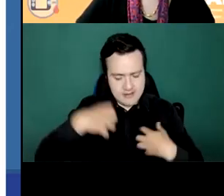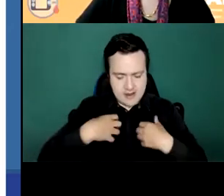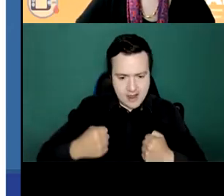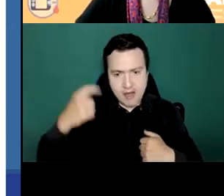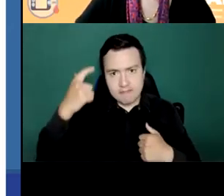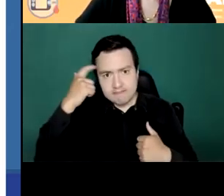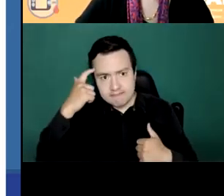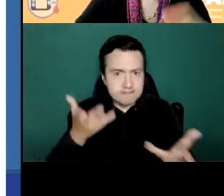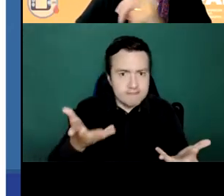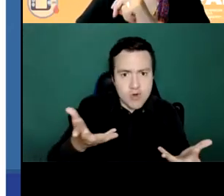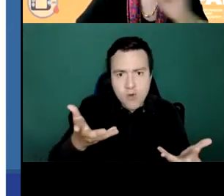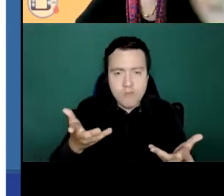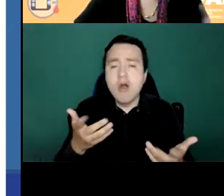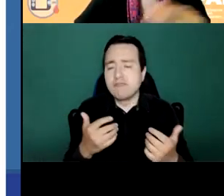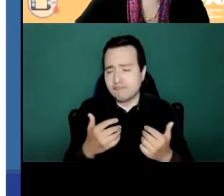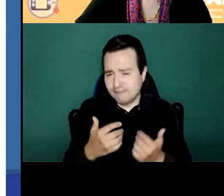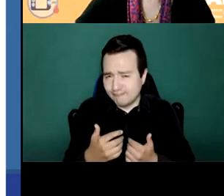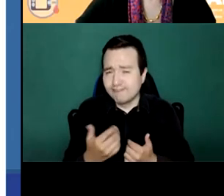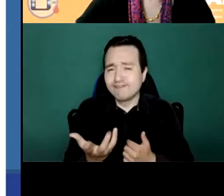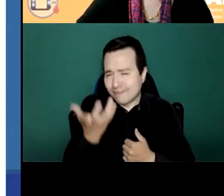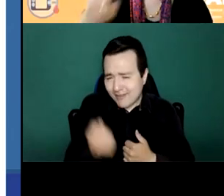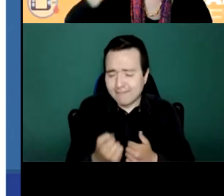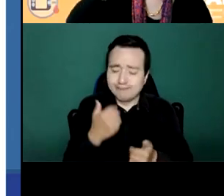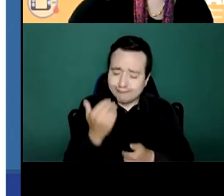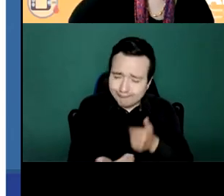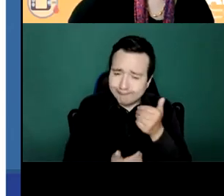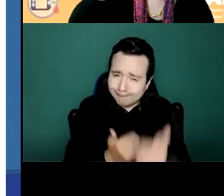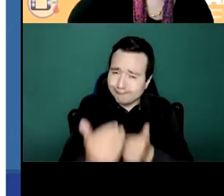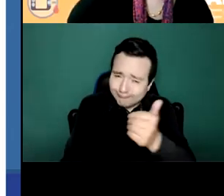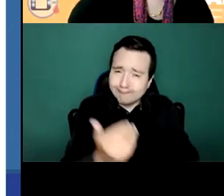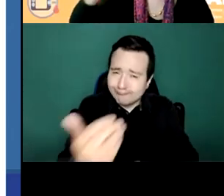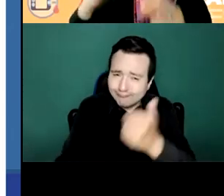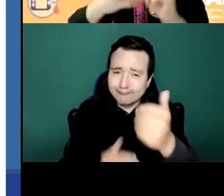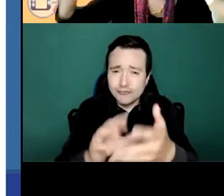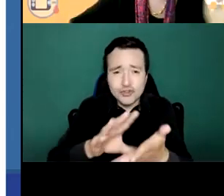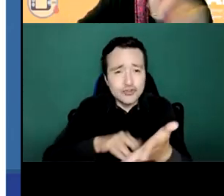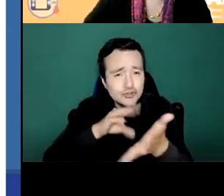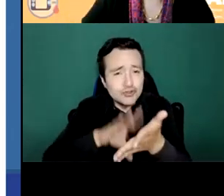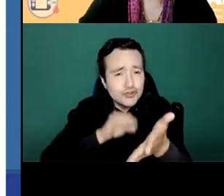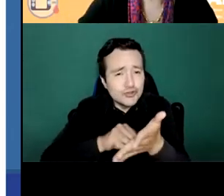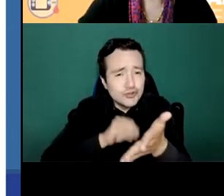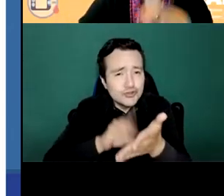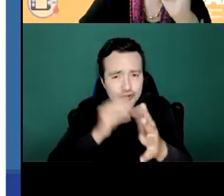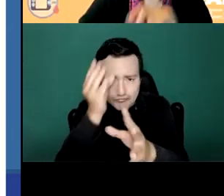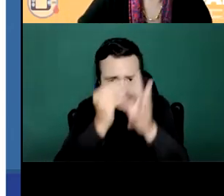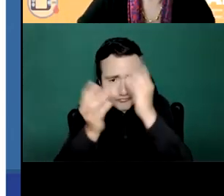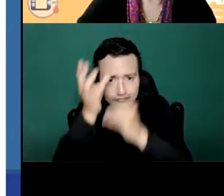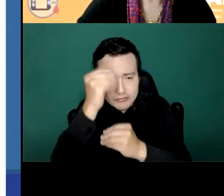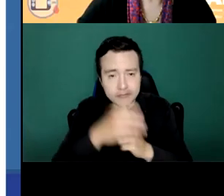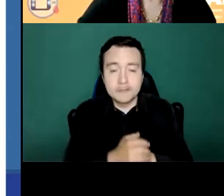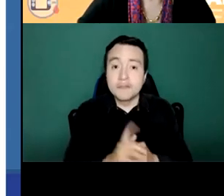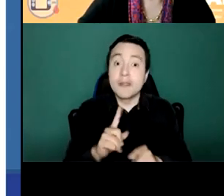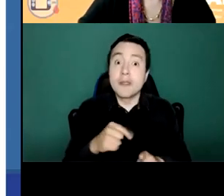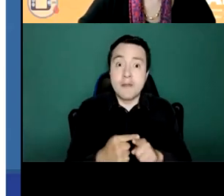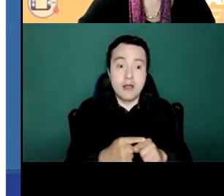to substance use and um etc it's important not to lose sight of the